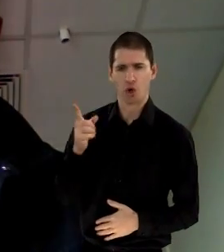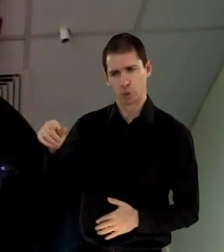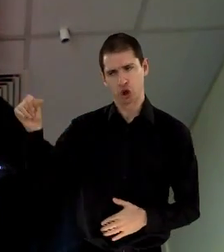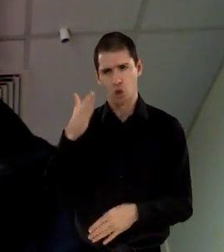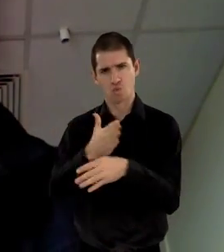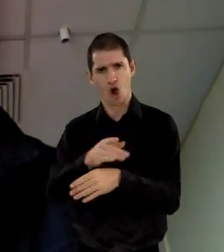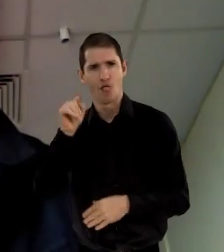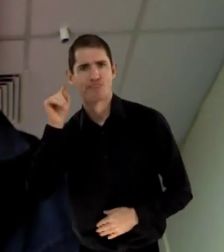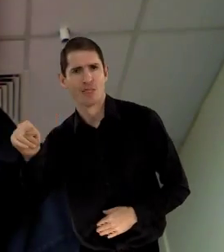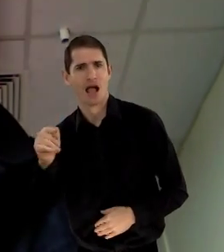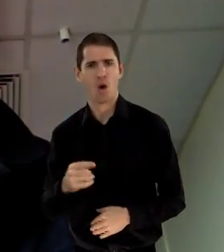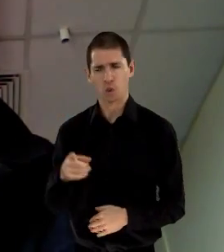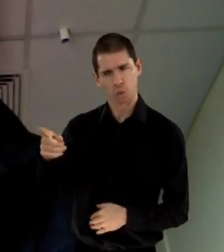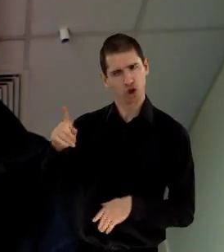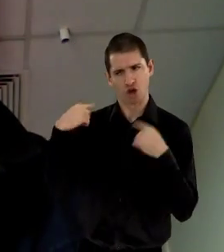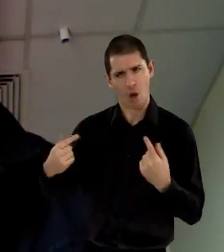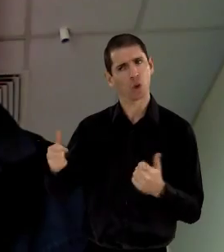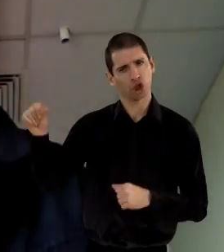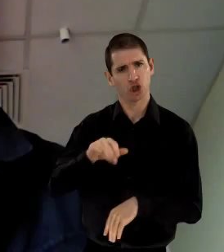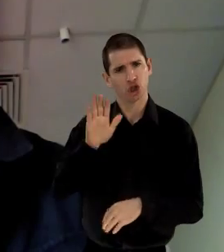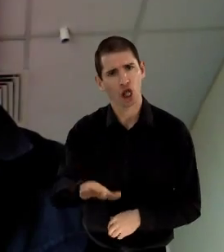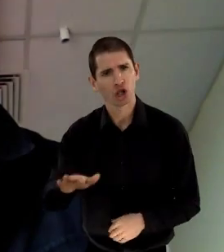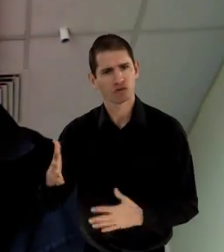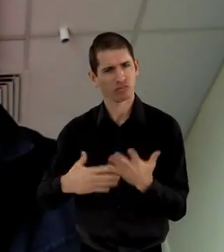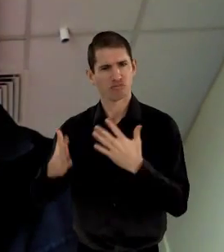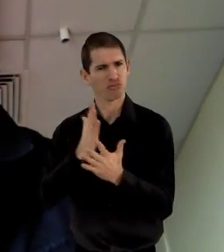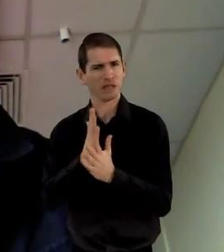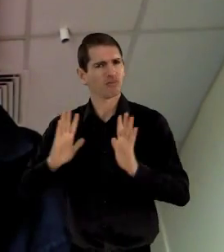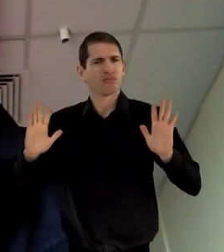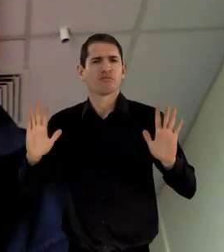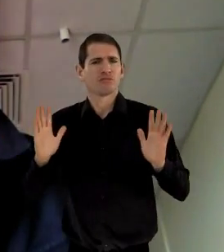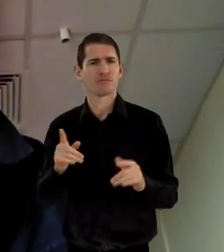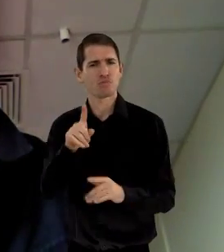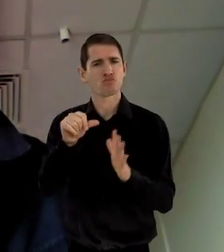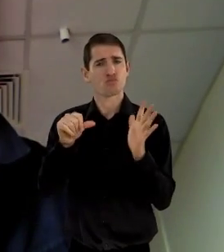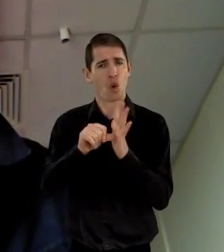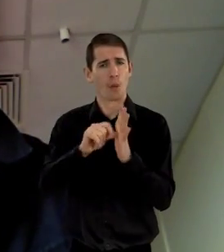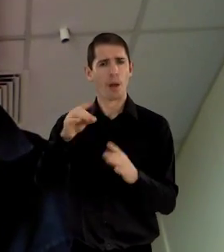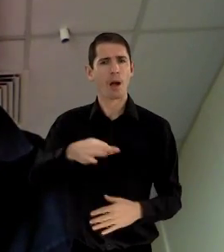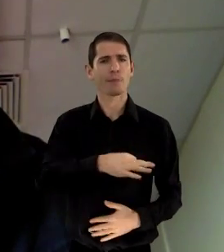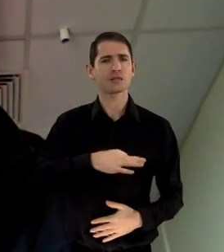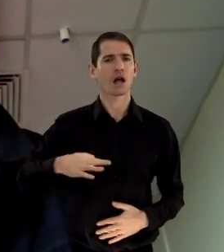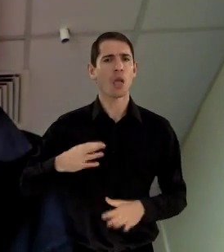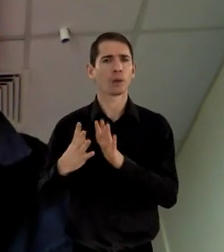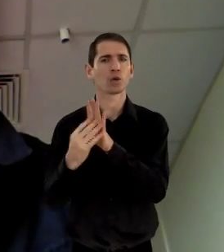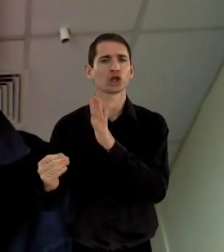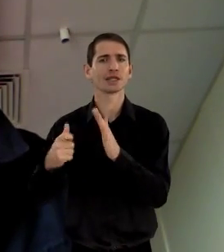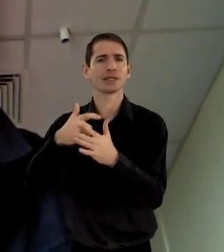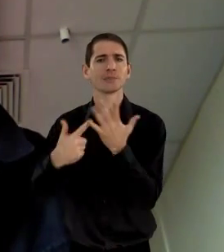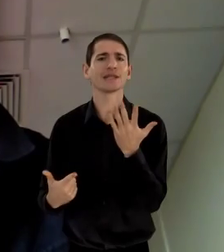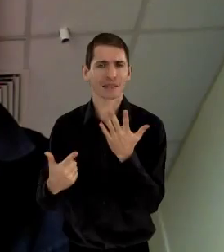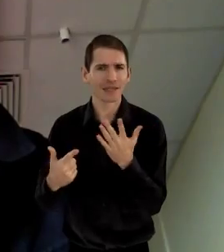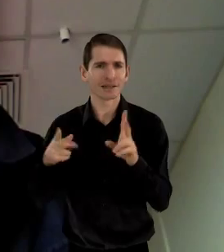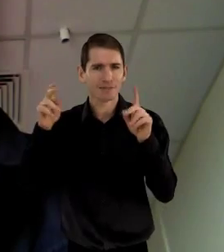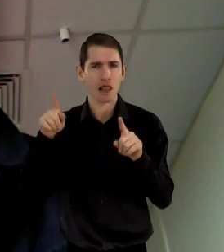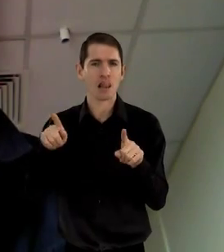what kind of employment we should have, whether we should have children and so on and so forth. The problem with the medical model of disability, if